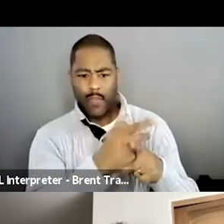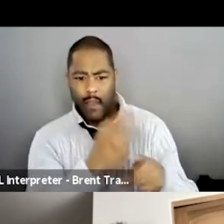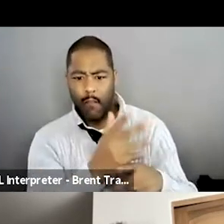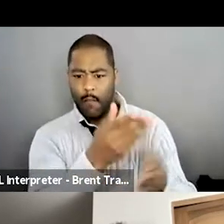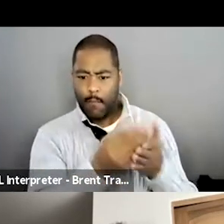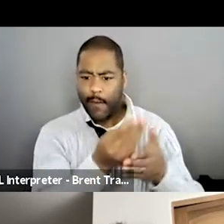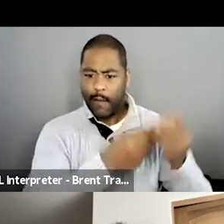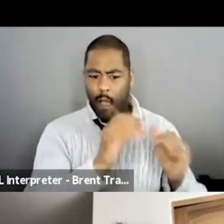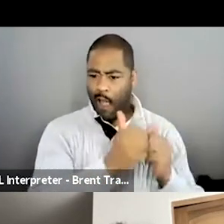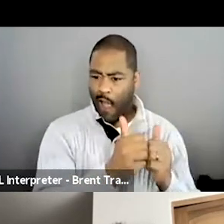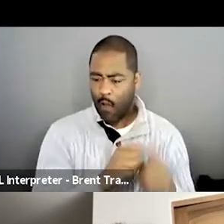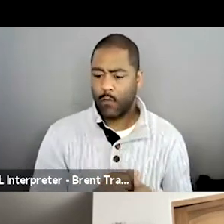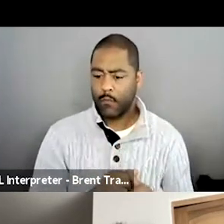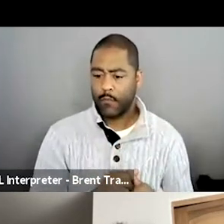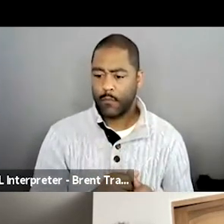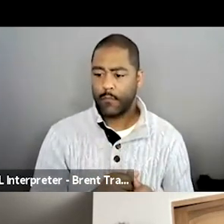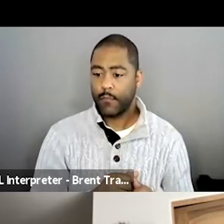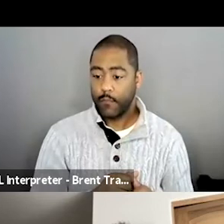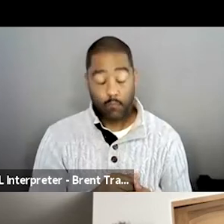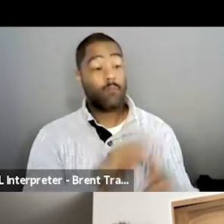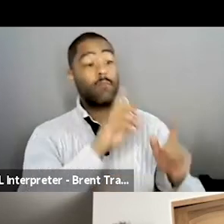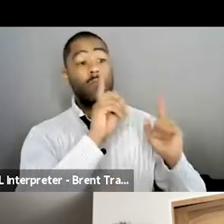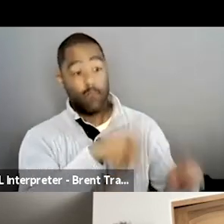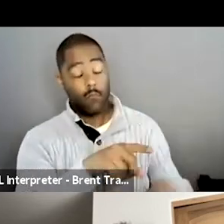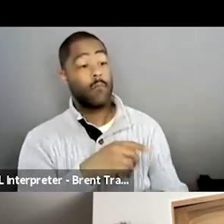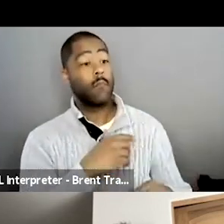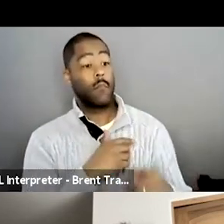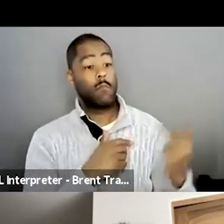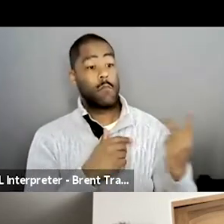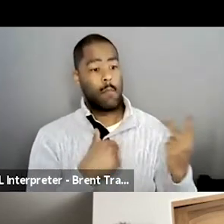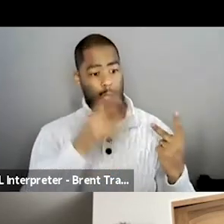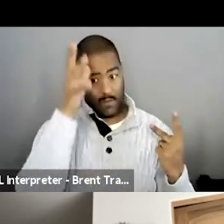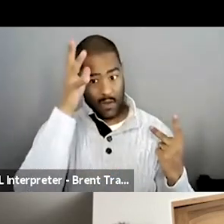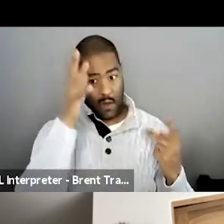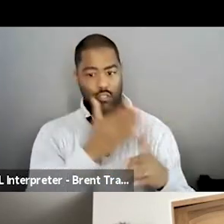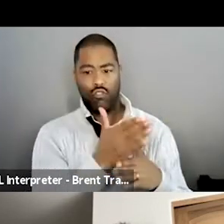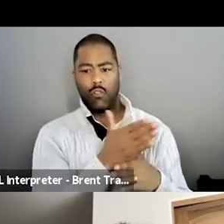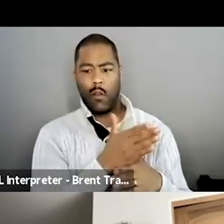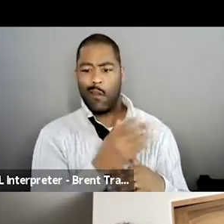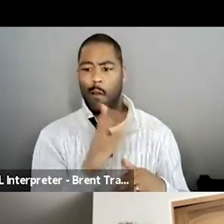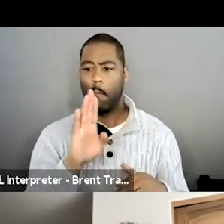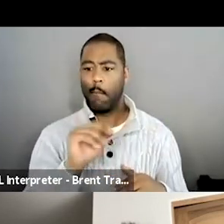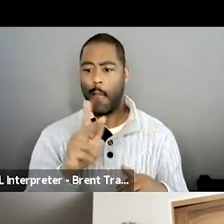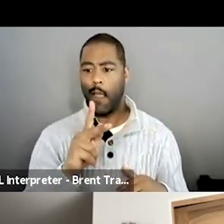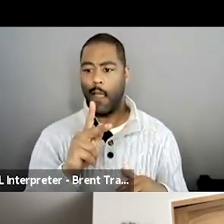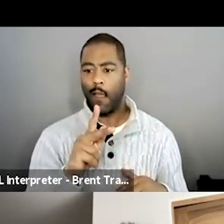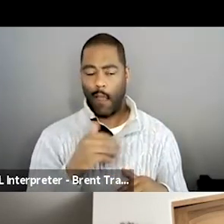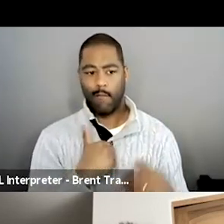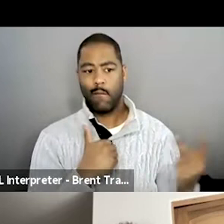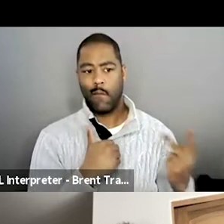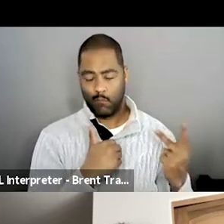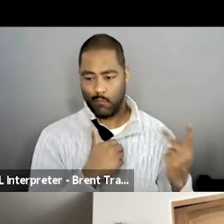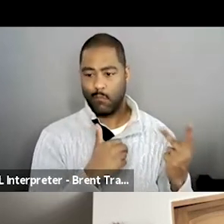he shares my bank account and we kind of, uh, share some stuff there, but he is overall the